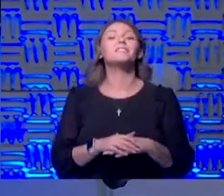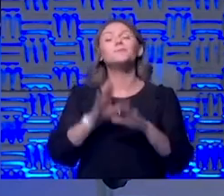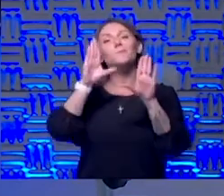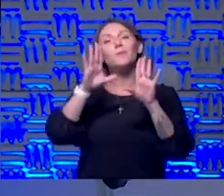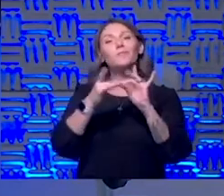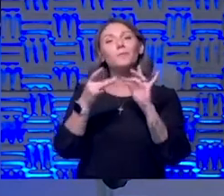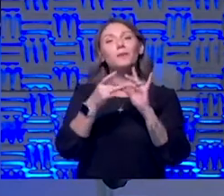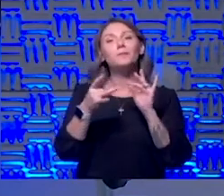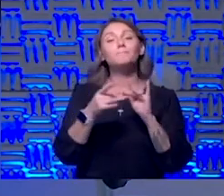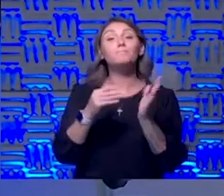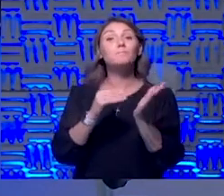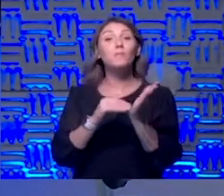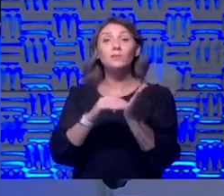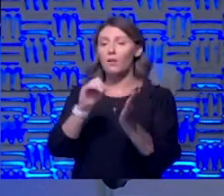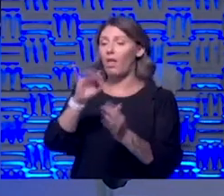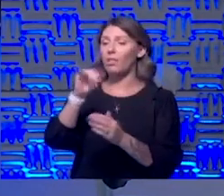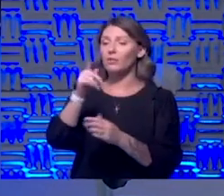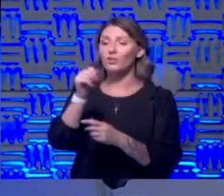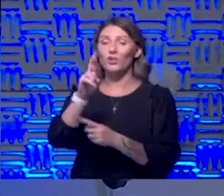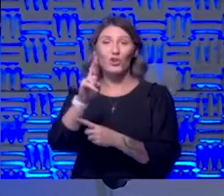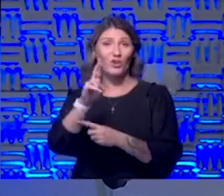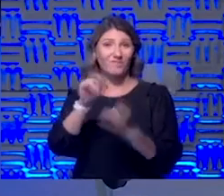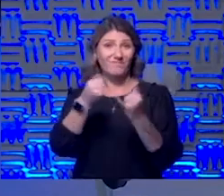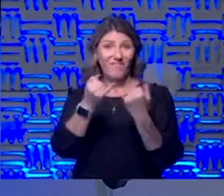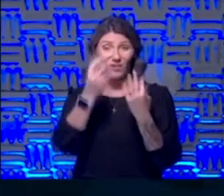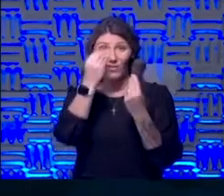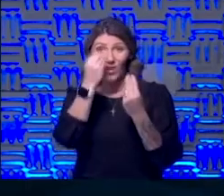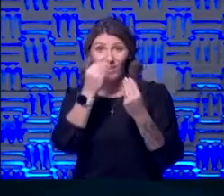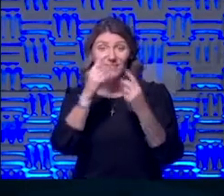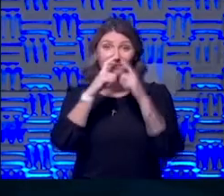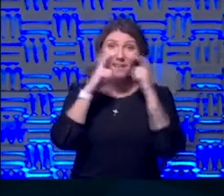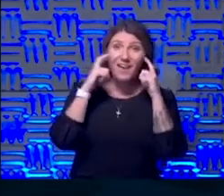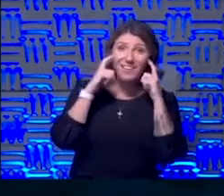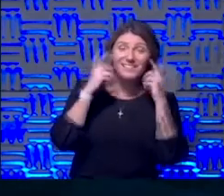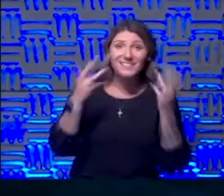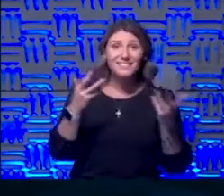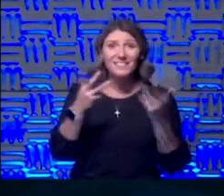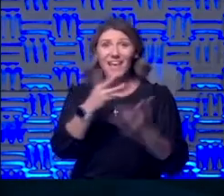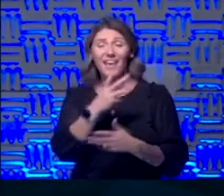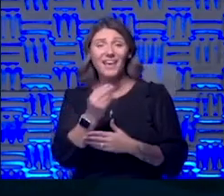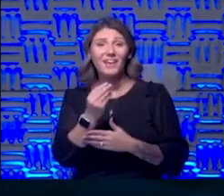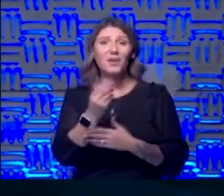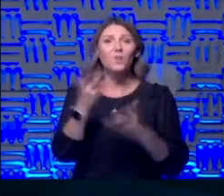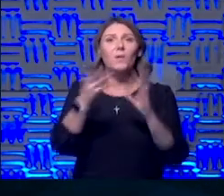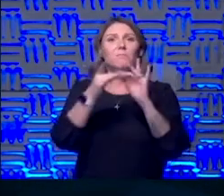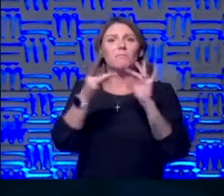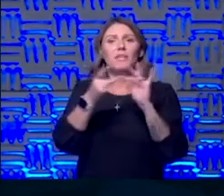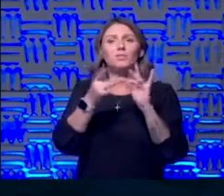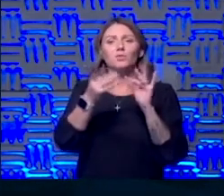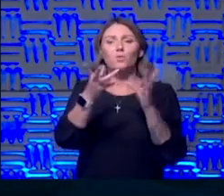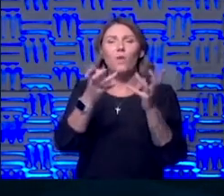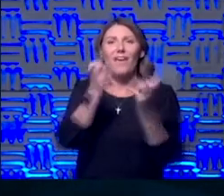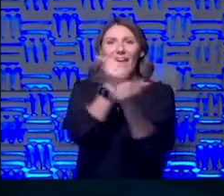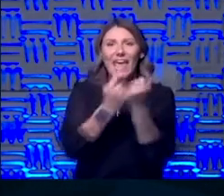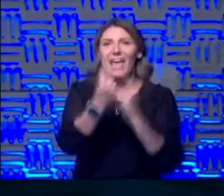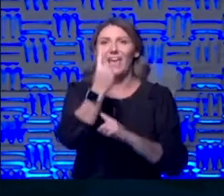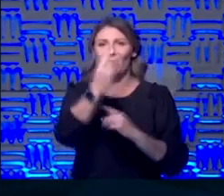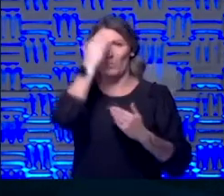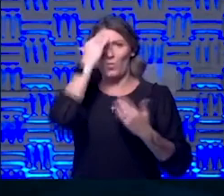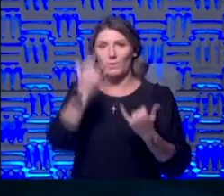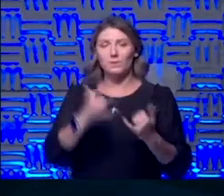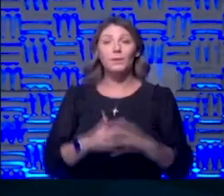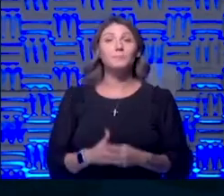so dr ollinger um any thoughts on mask wearing and i just like to get your final thoughts um and what message you really want all of us to take away today